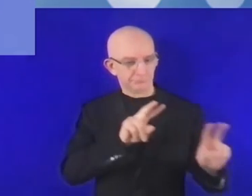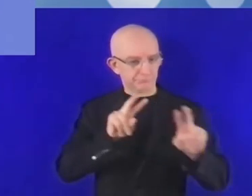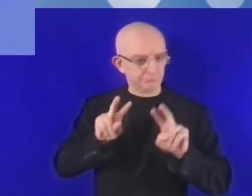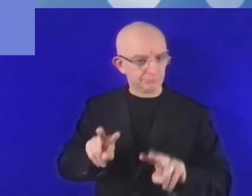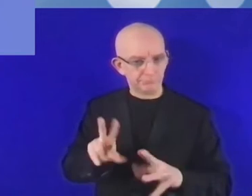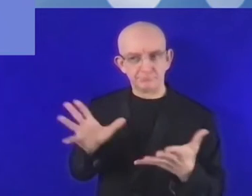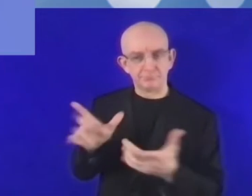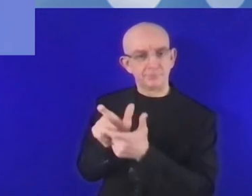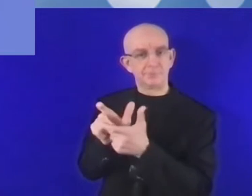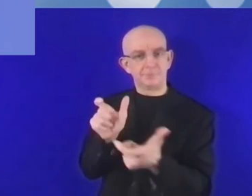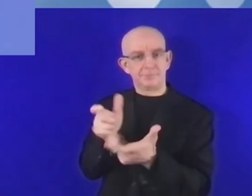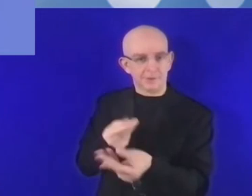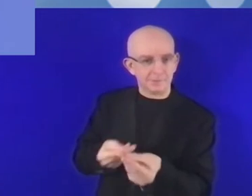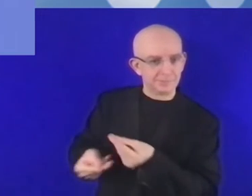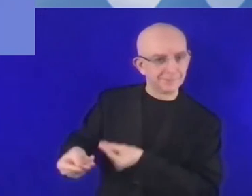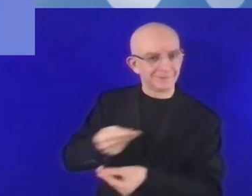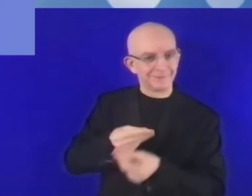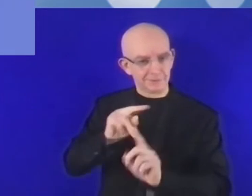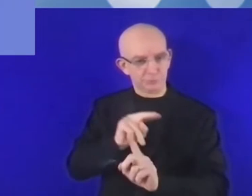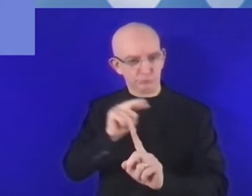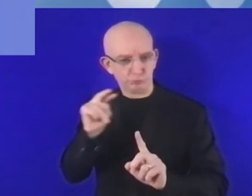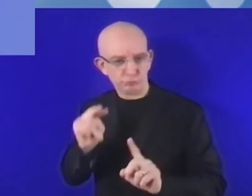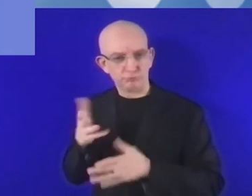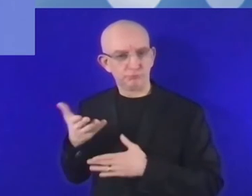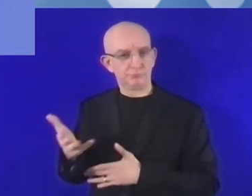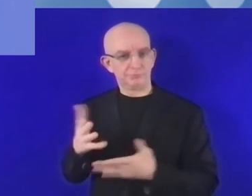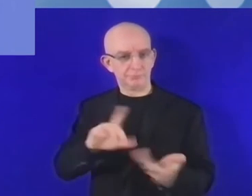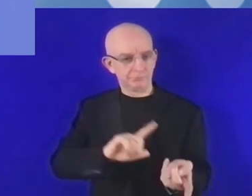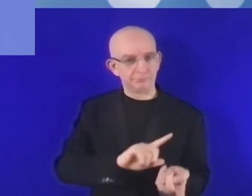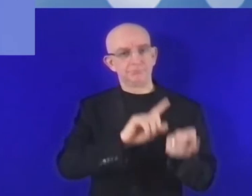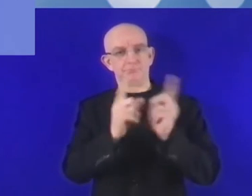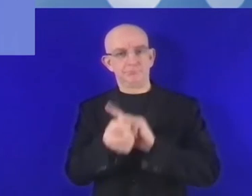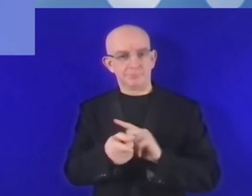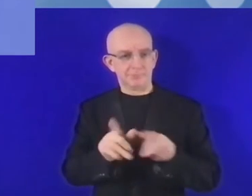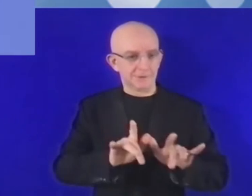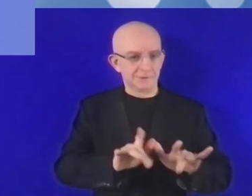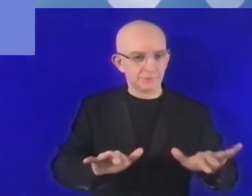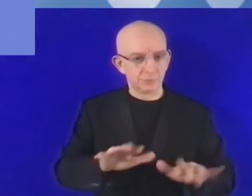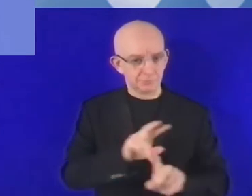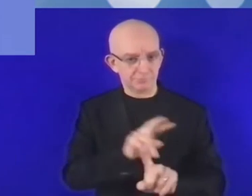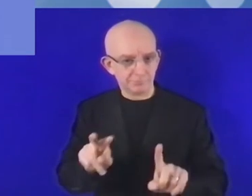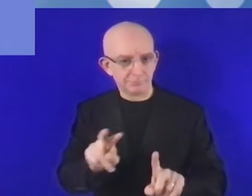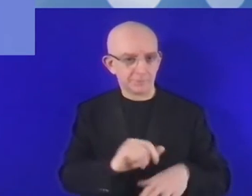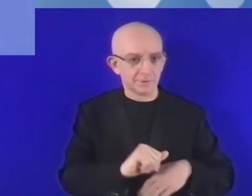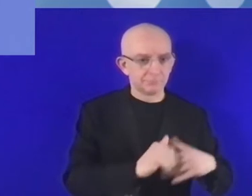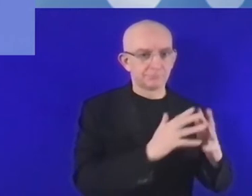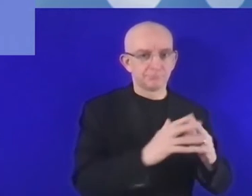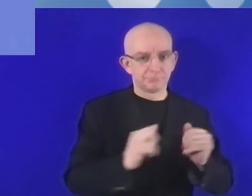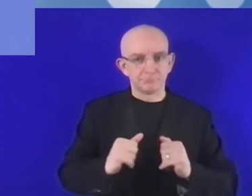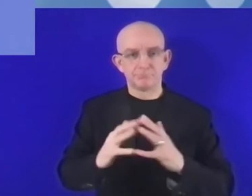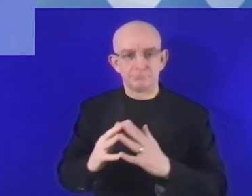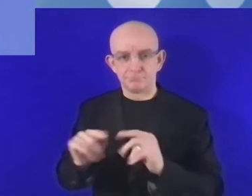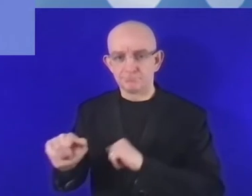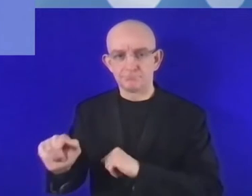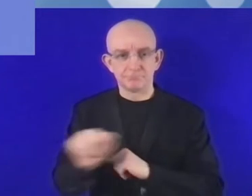as well as small and medium-sized companies, they play a really very important and extremely important role in digital transformation.